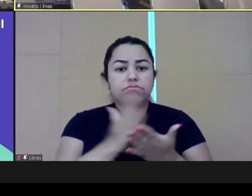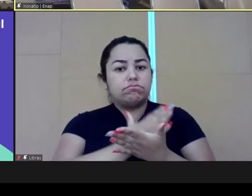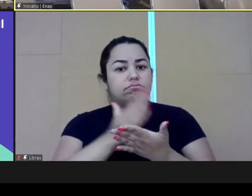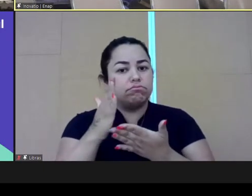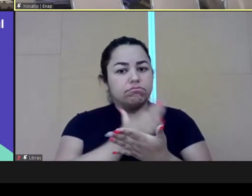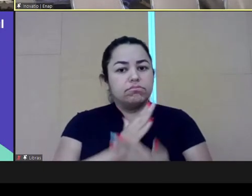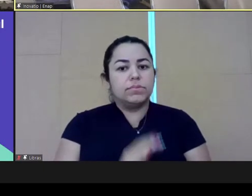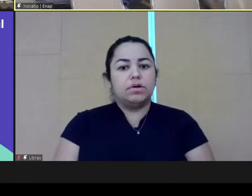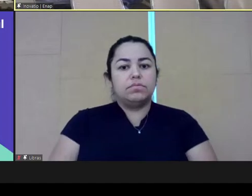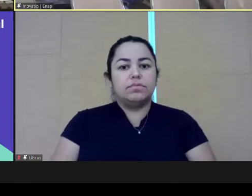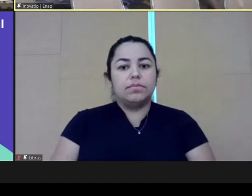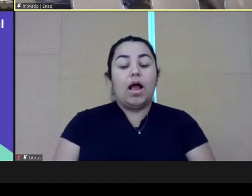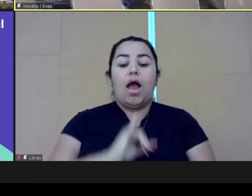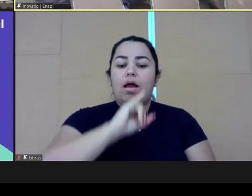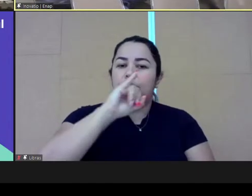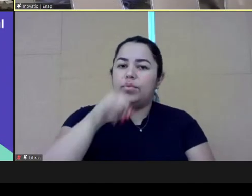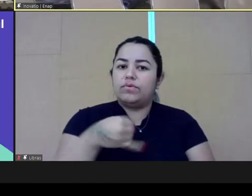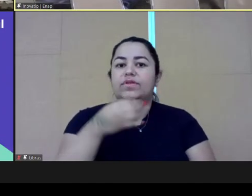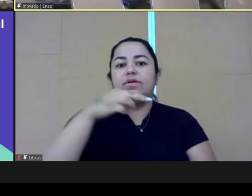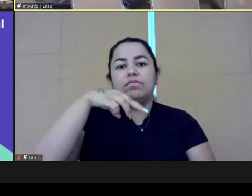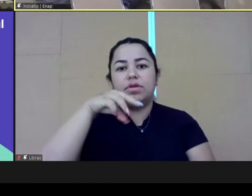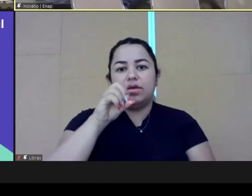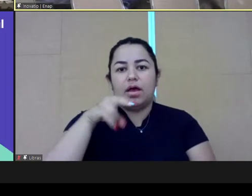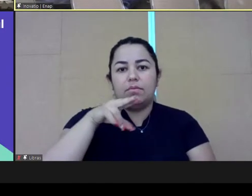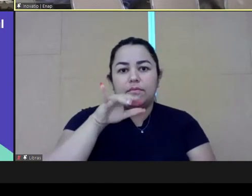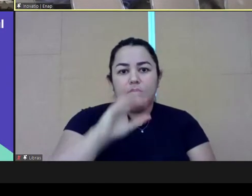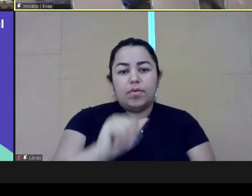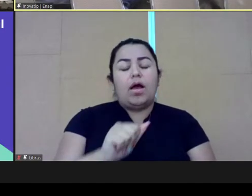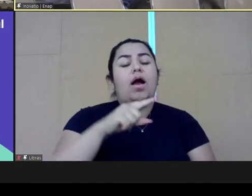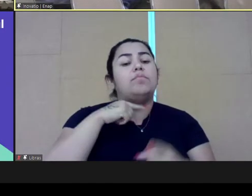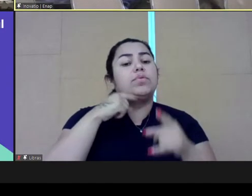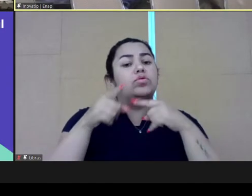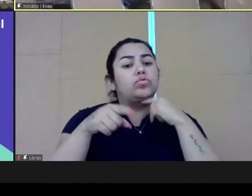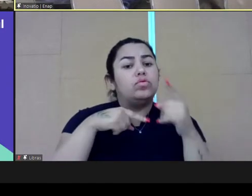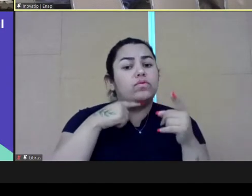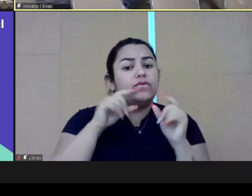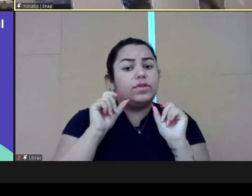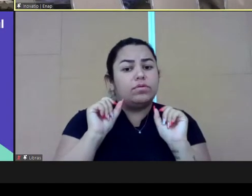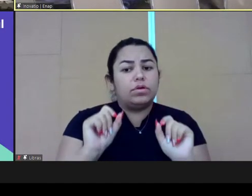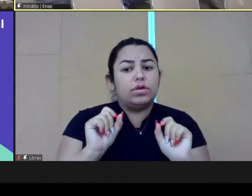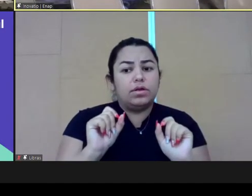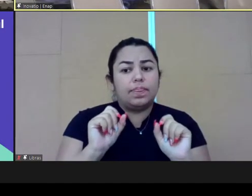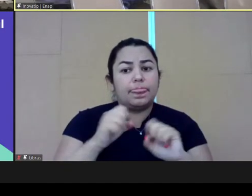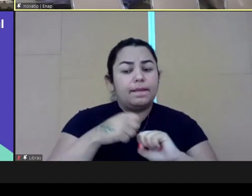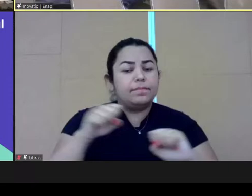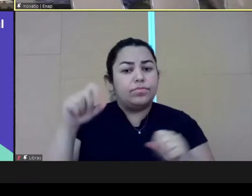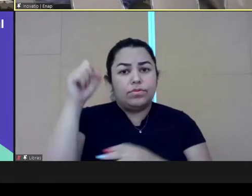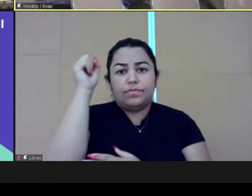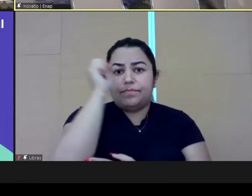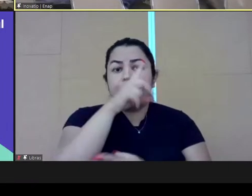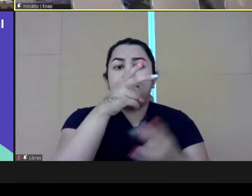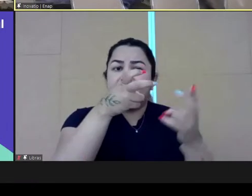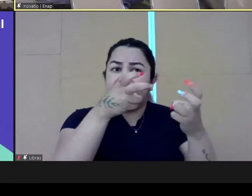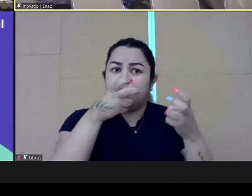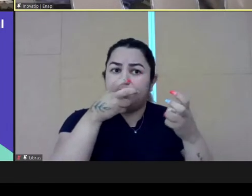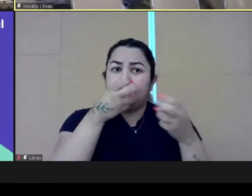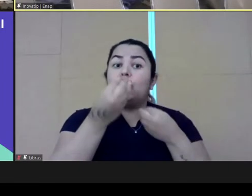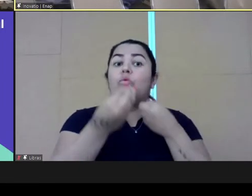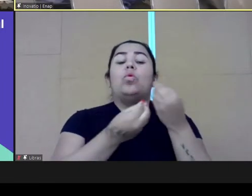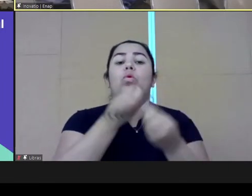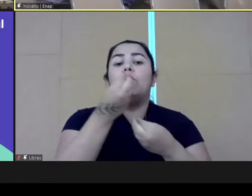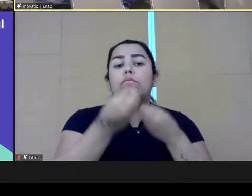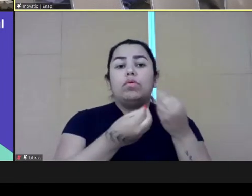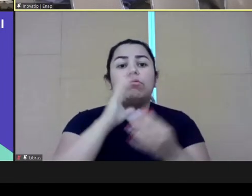and we don't have a diversity in the group. So, my question and my greatest difficulty